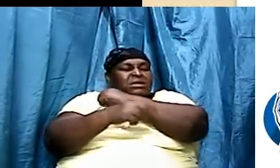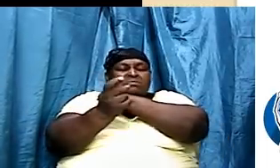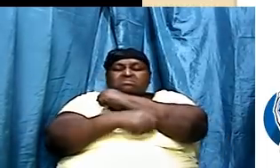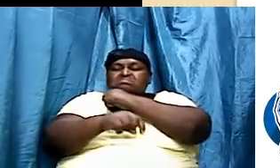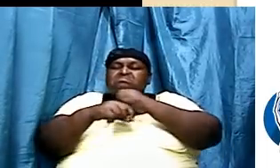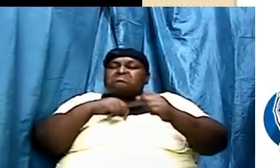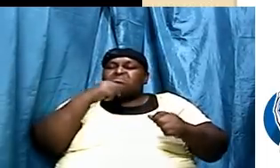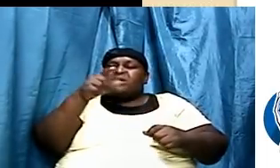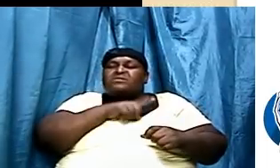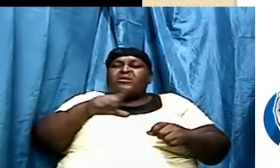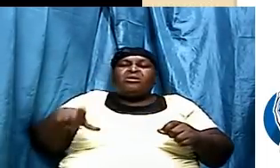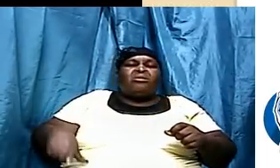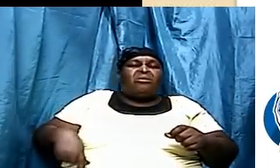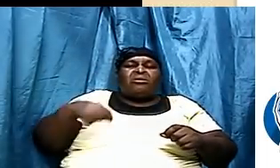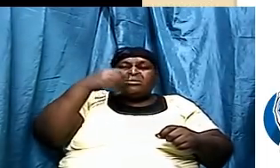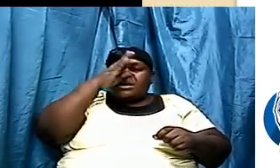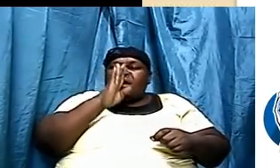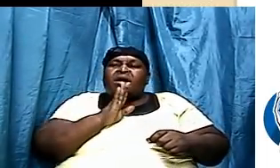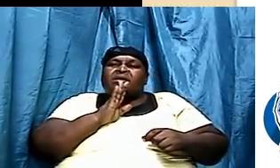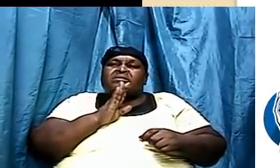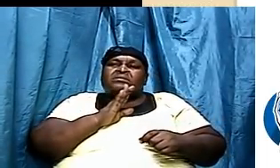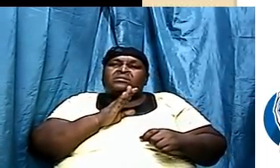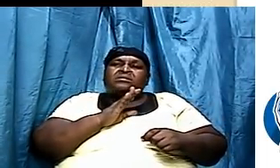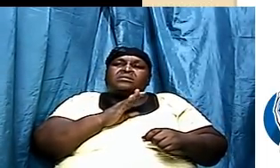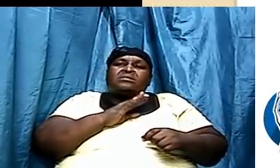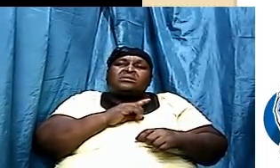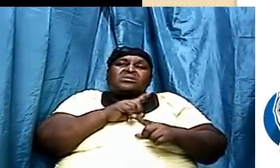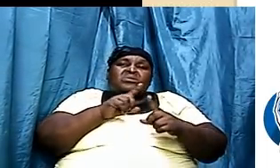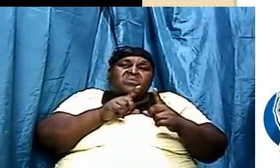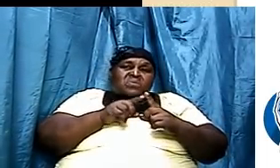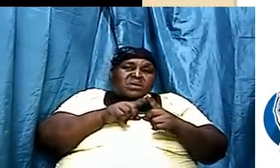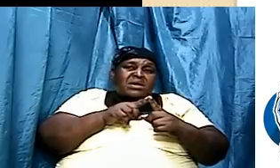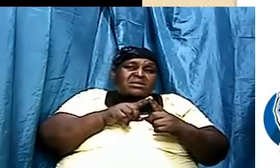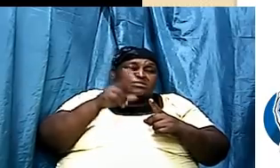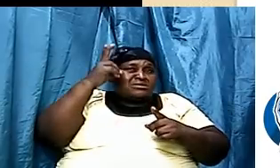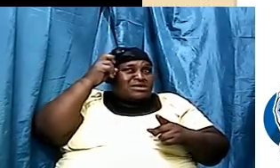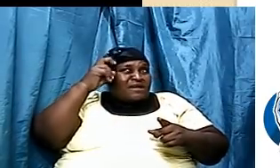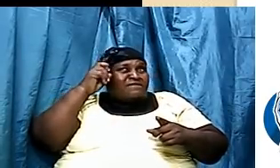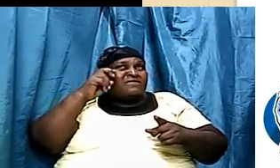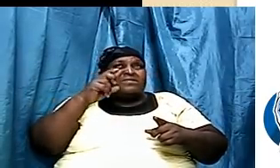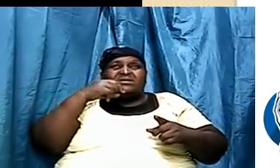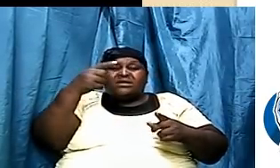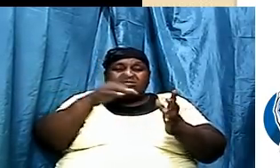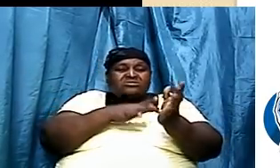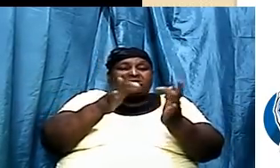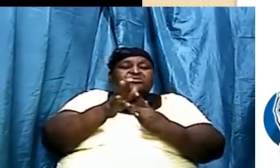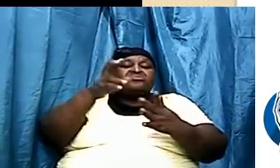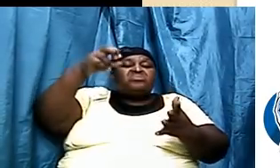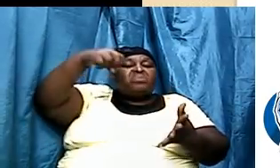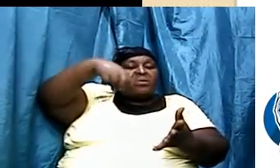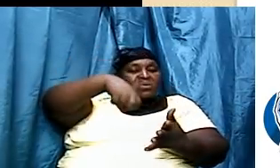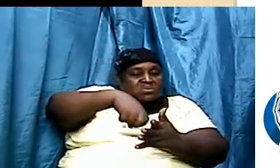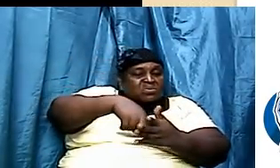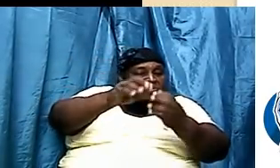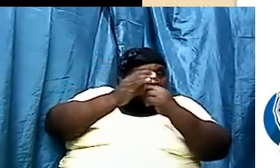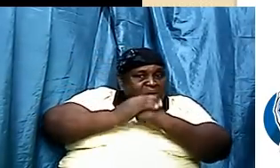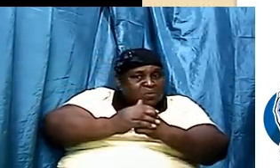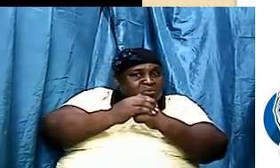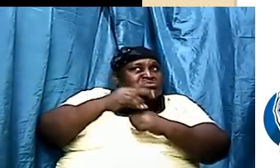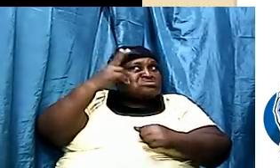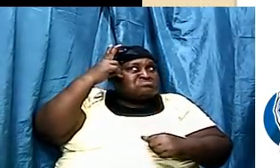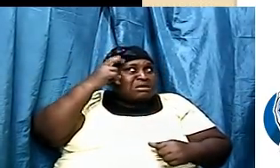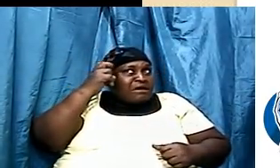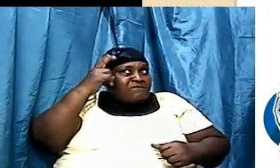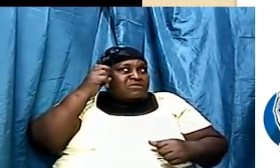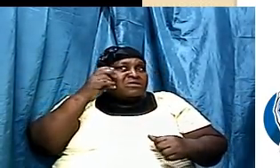And that is according to the NIV. And then when he tried to tell him that he must bow down before him and he must worship him.